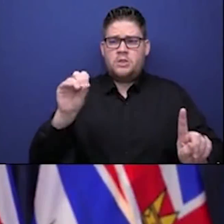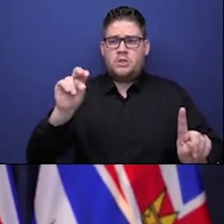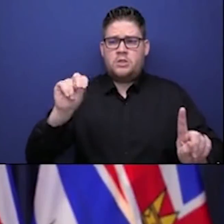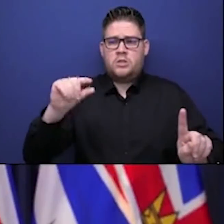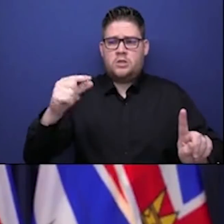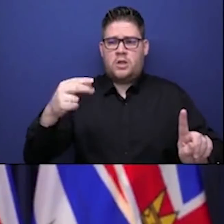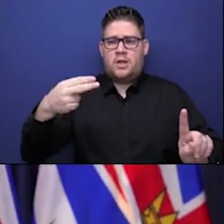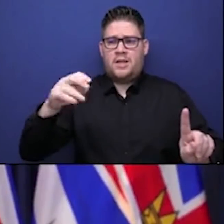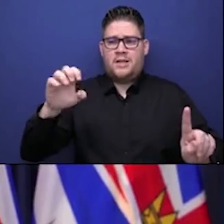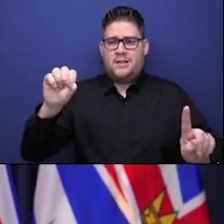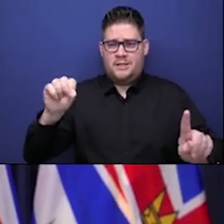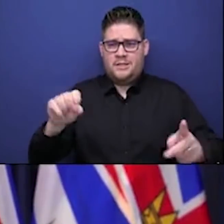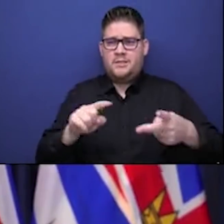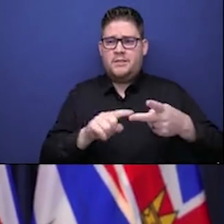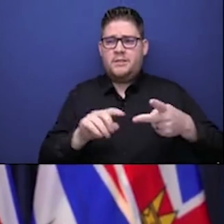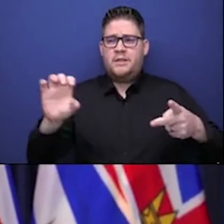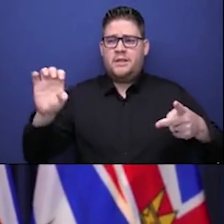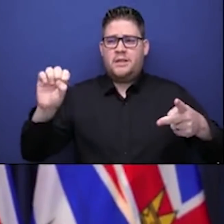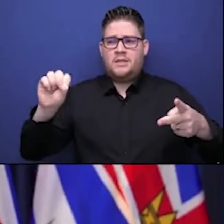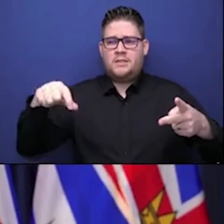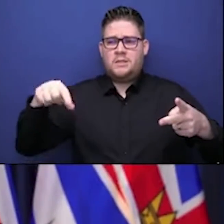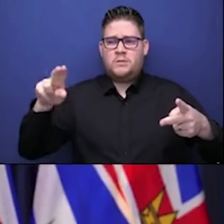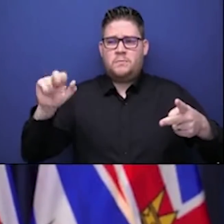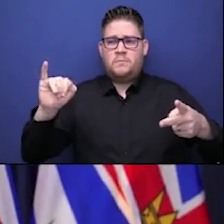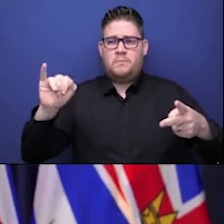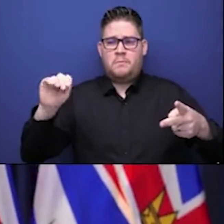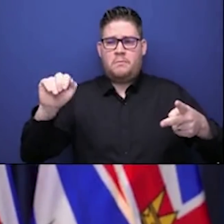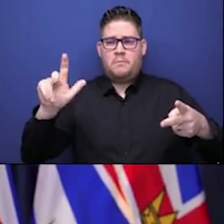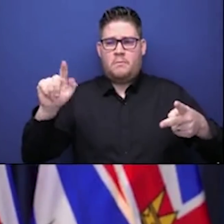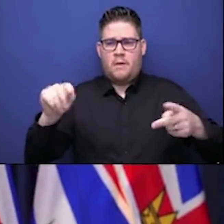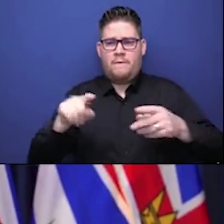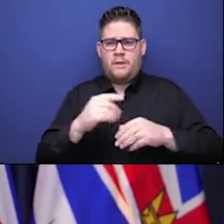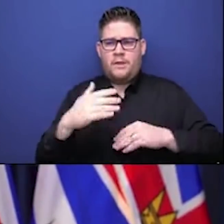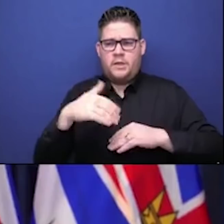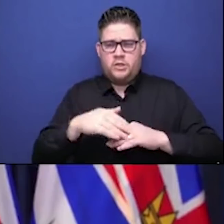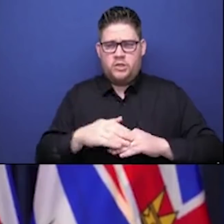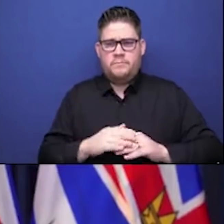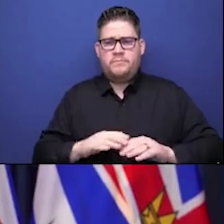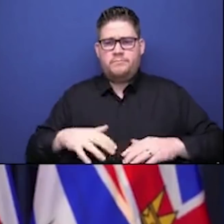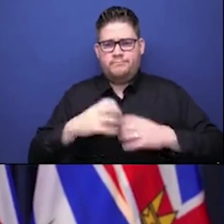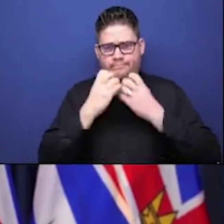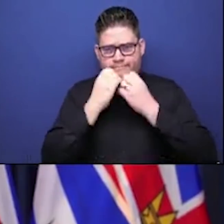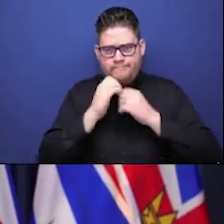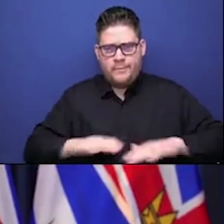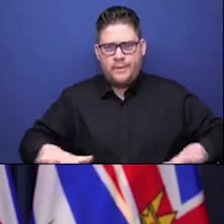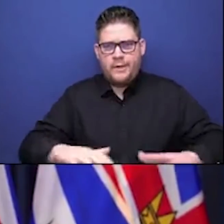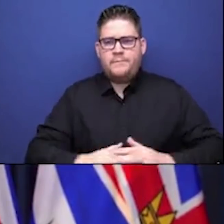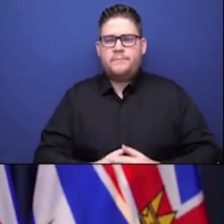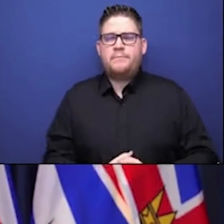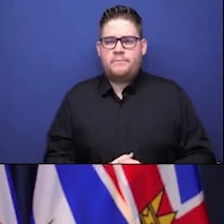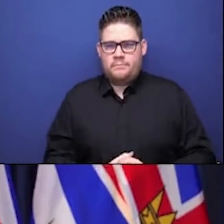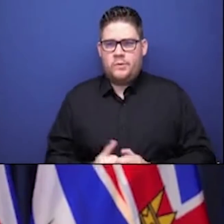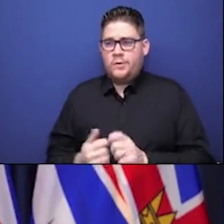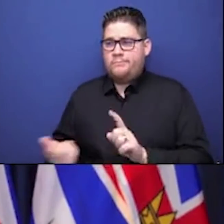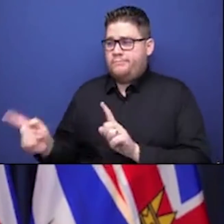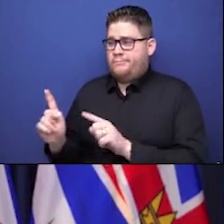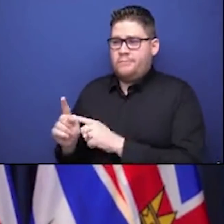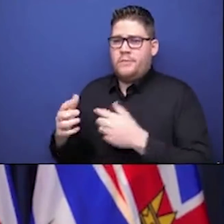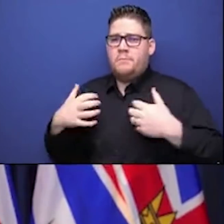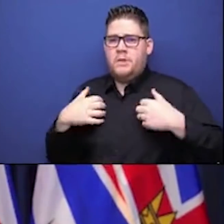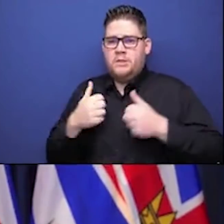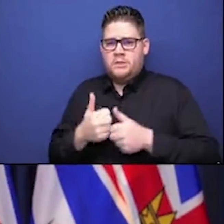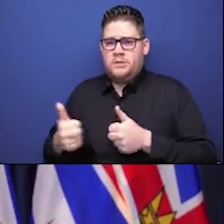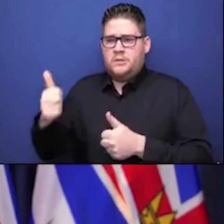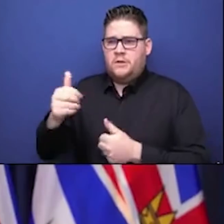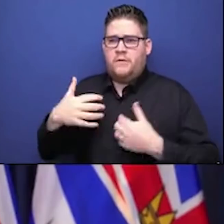I'm joined by my colleague Adrian Dix, the Minister of Health, Dr. Bonnie Henry, the Provincial Health Officer, well as Dr. Penny Ballam, the